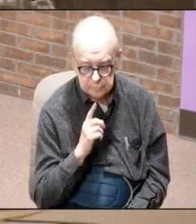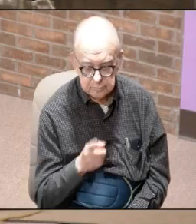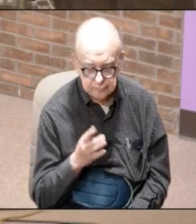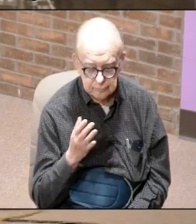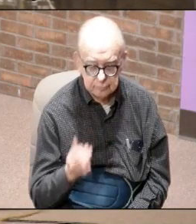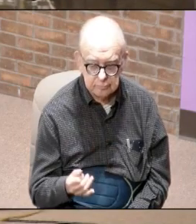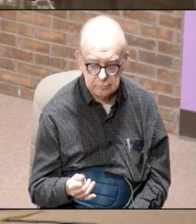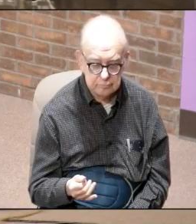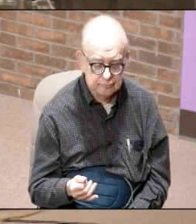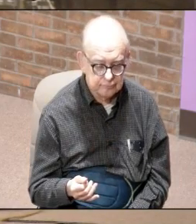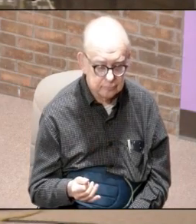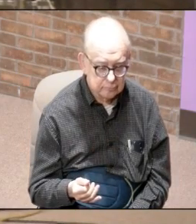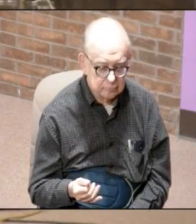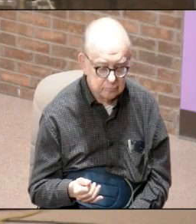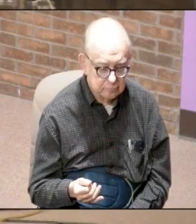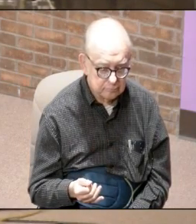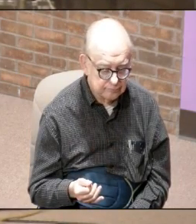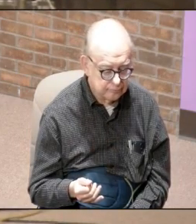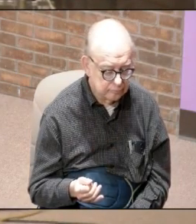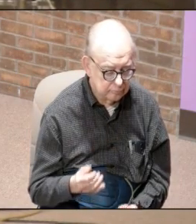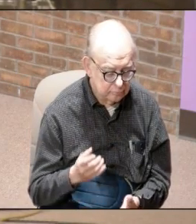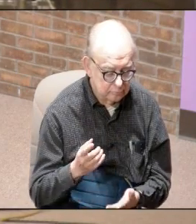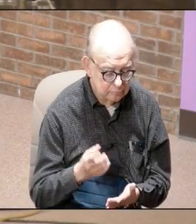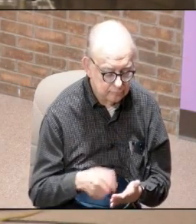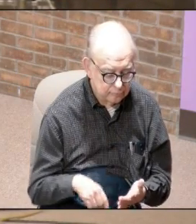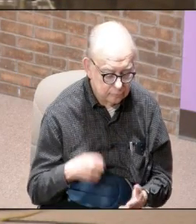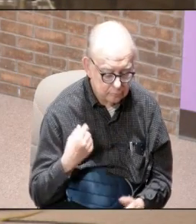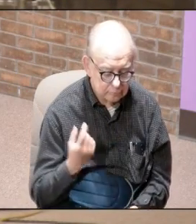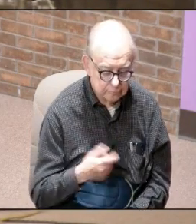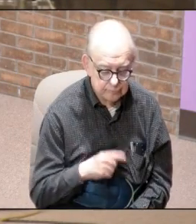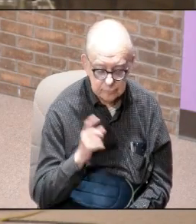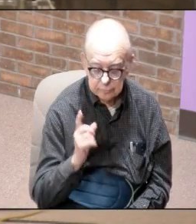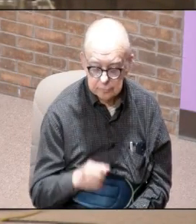because what we need to know